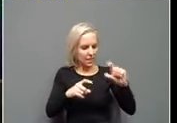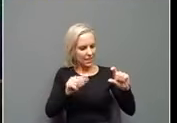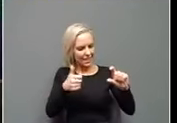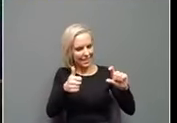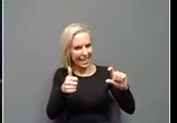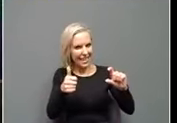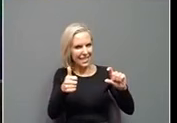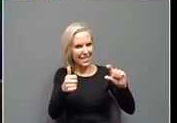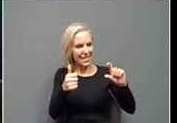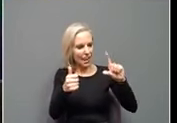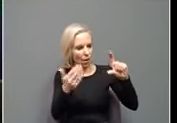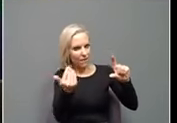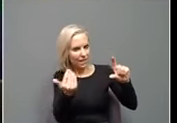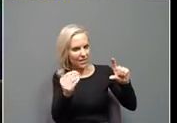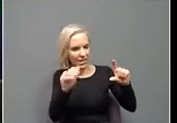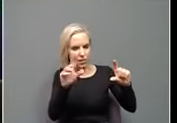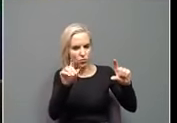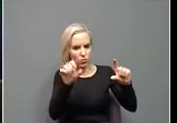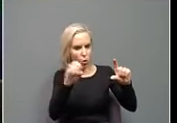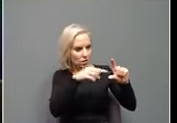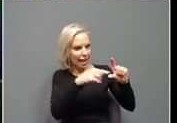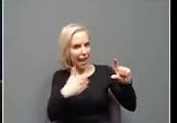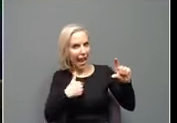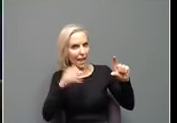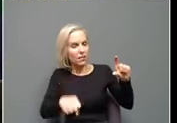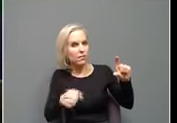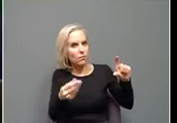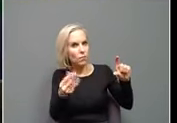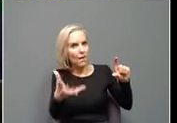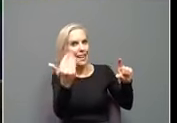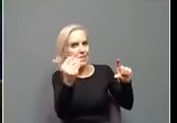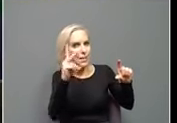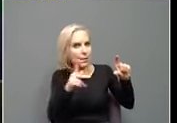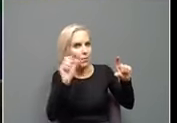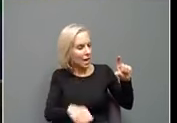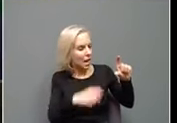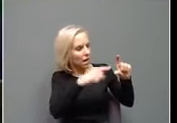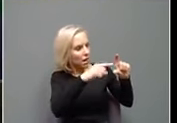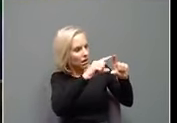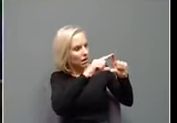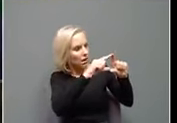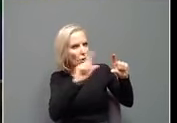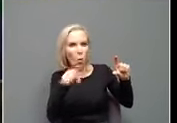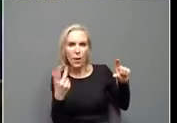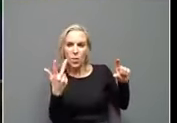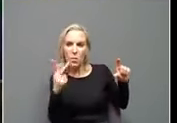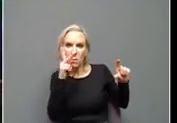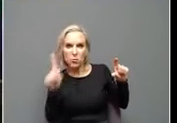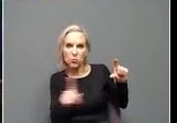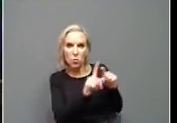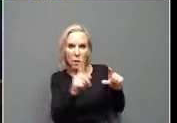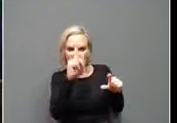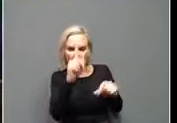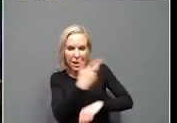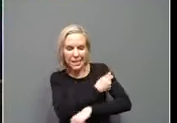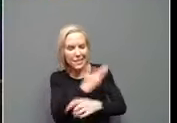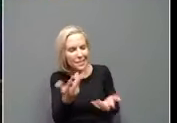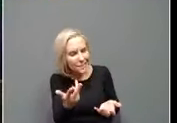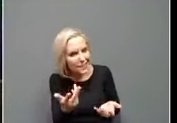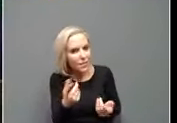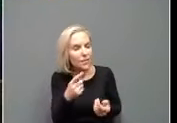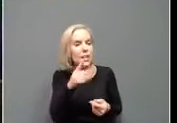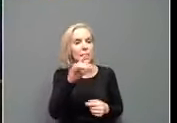dose vial, it presents a real challenge, uh, to primary care physicians and they have voiced that to us.